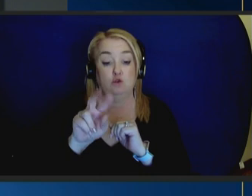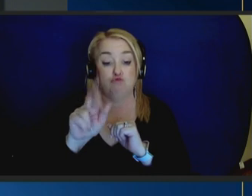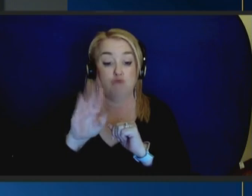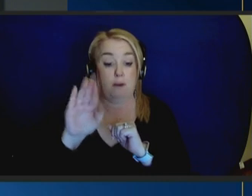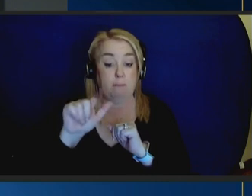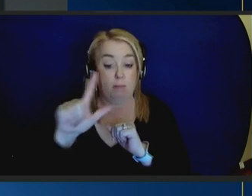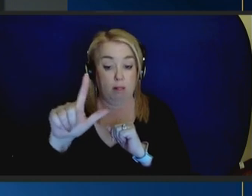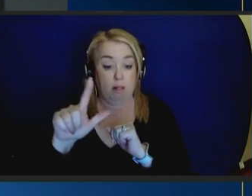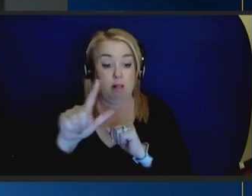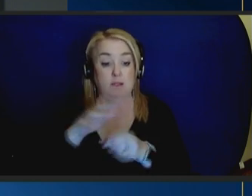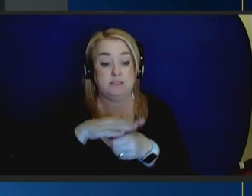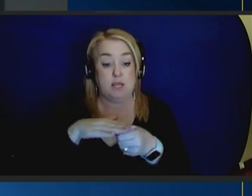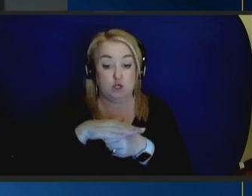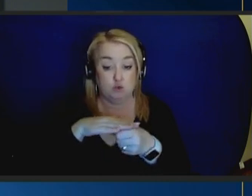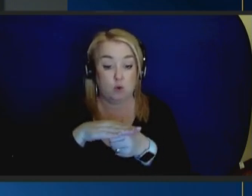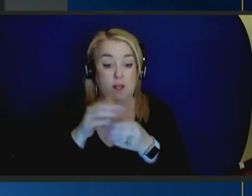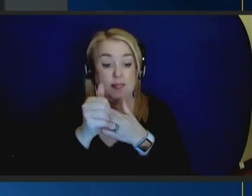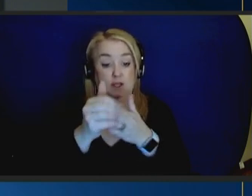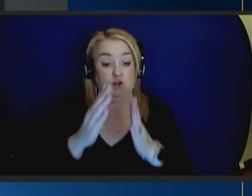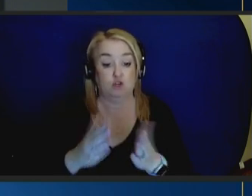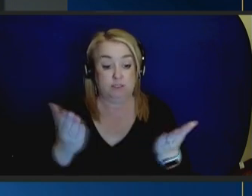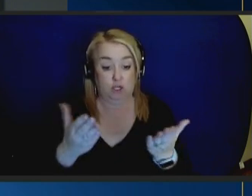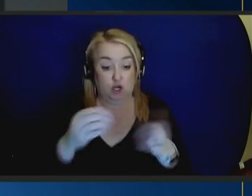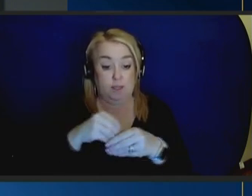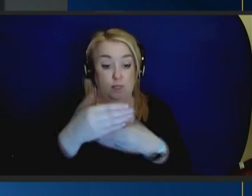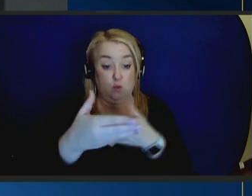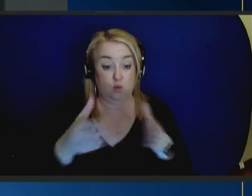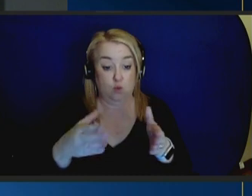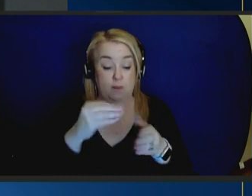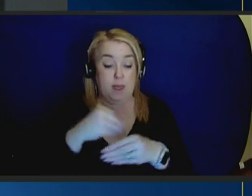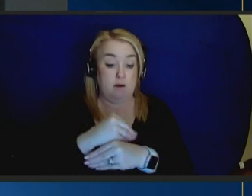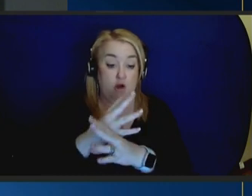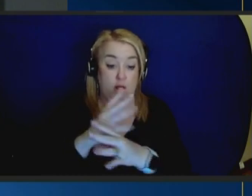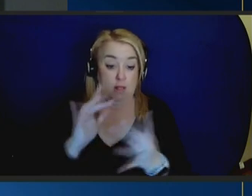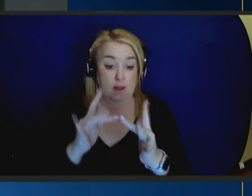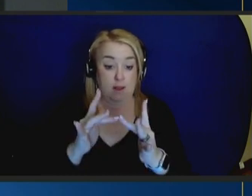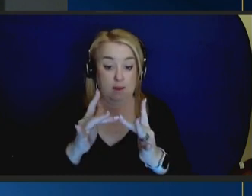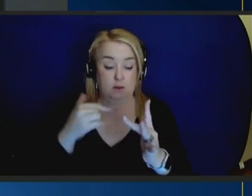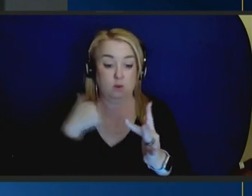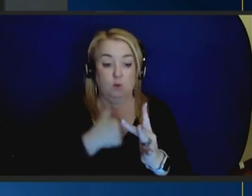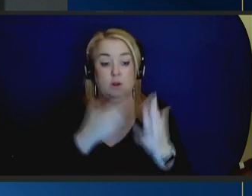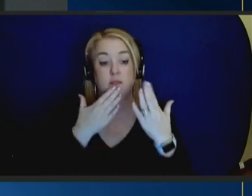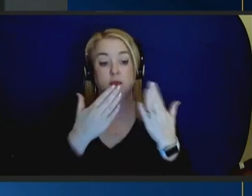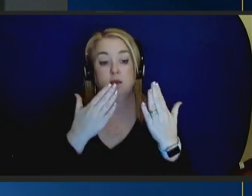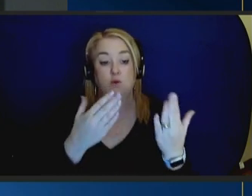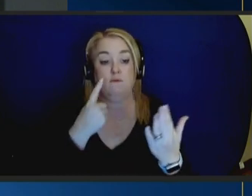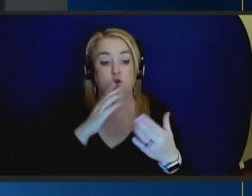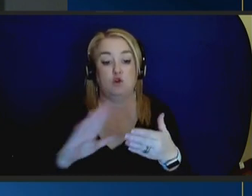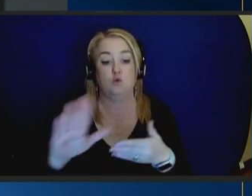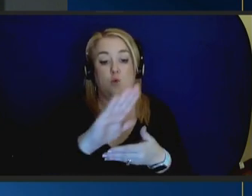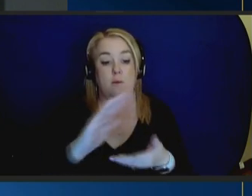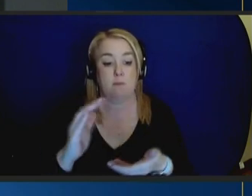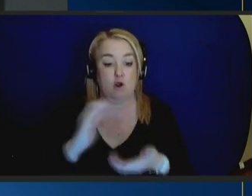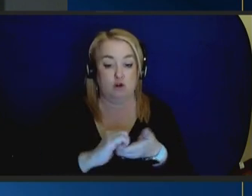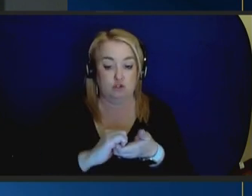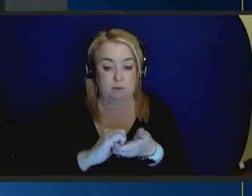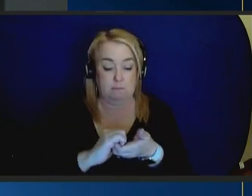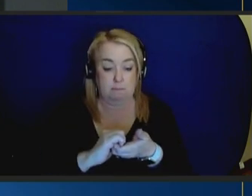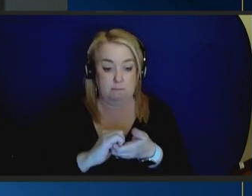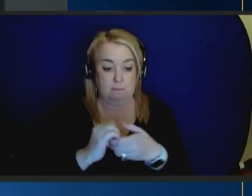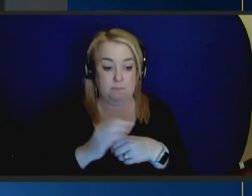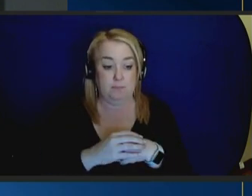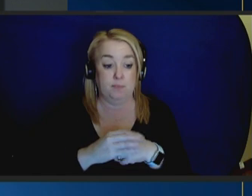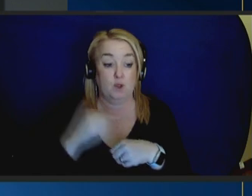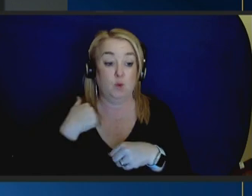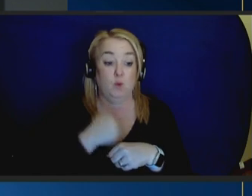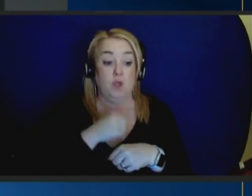joined us today in the room and virtually, we especially thank you for your partnership. We're in